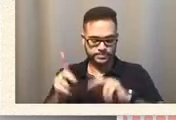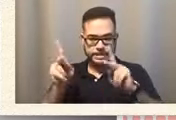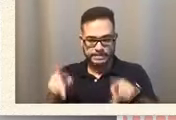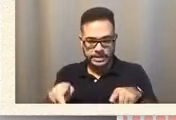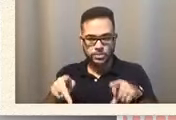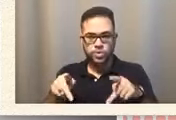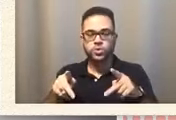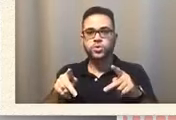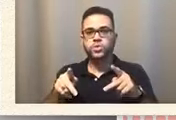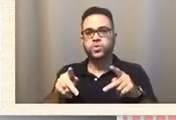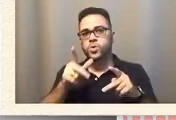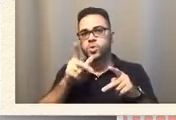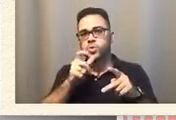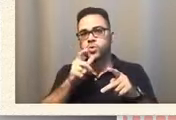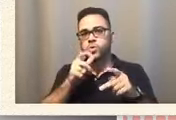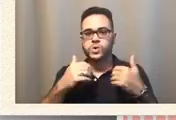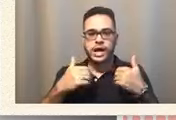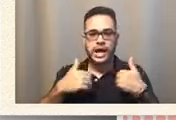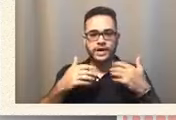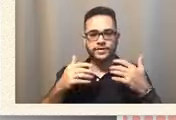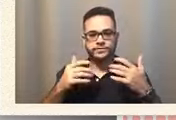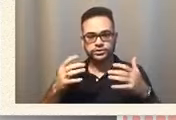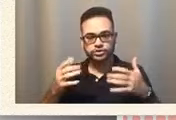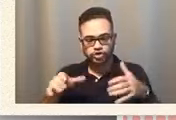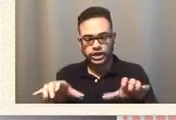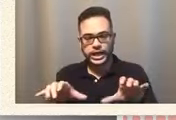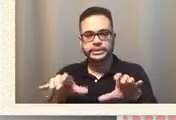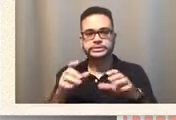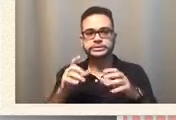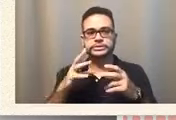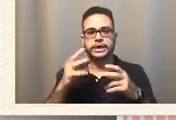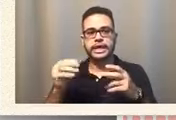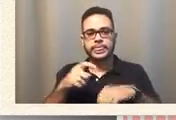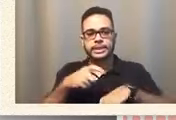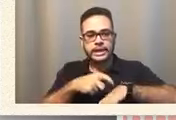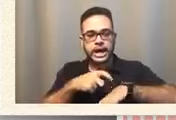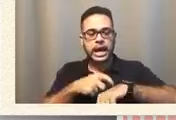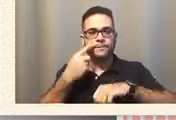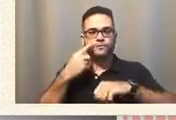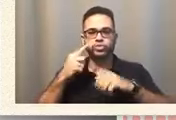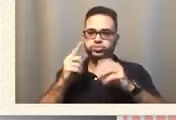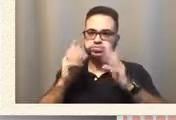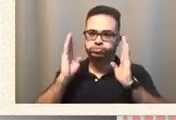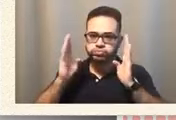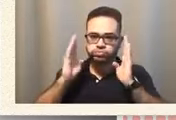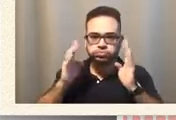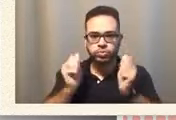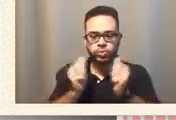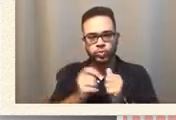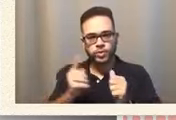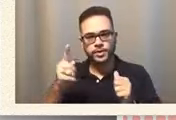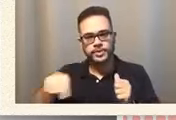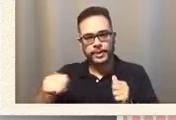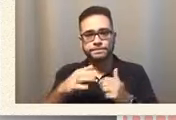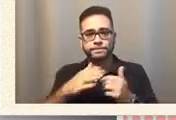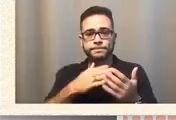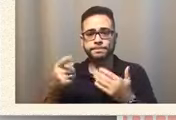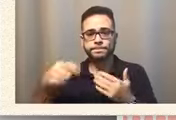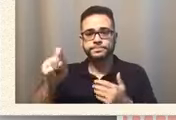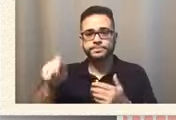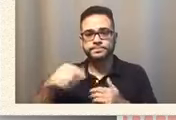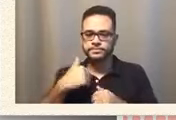chance and the time to give them the attention that they need. And I know everyone is busy,